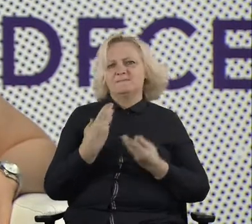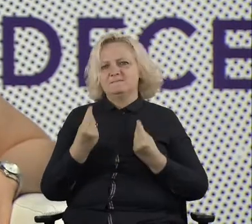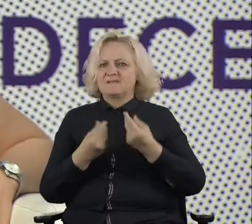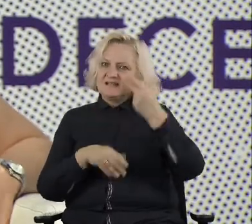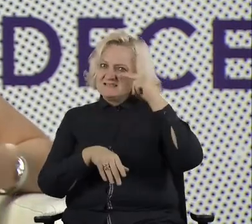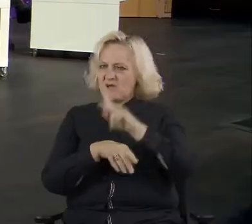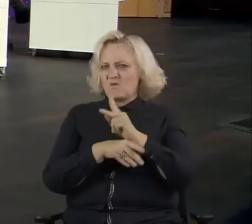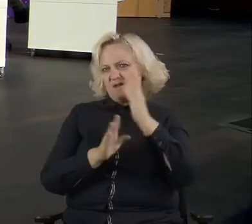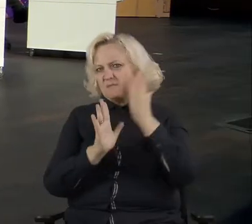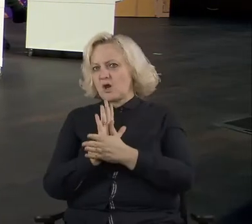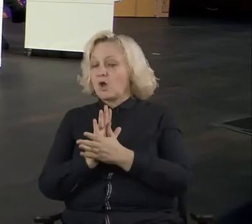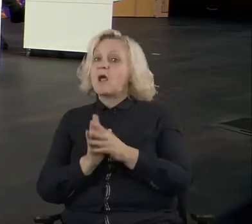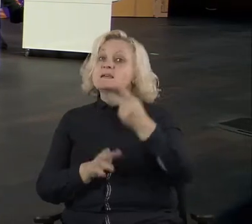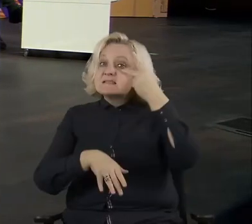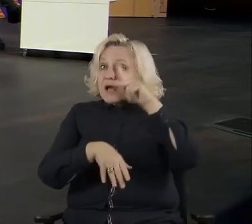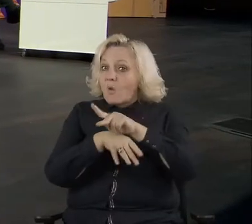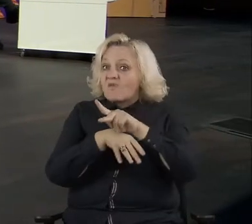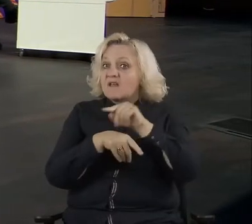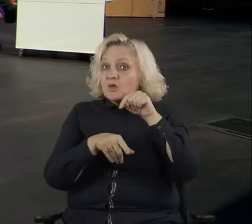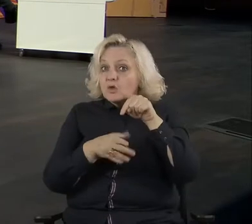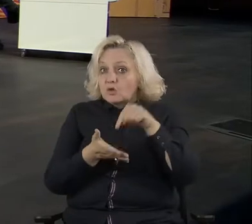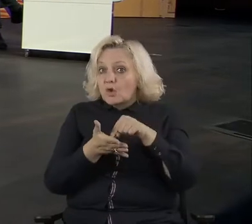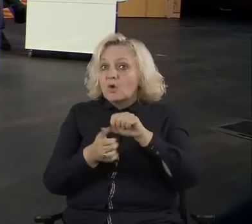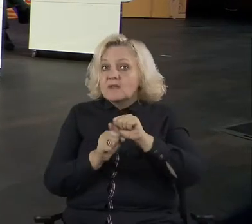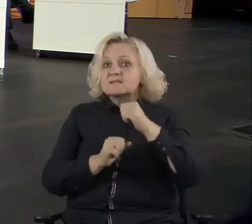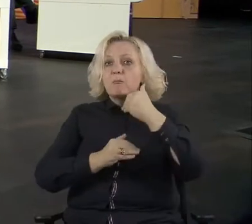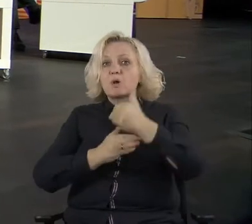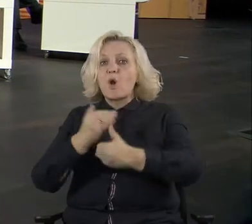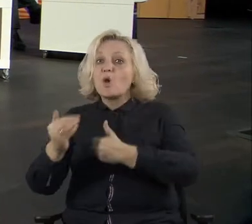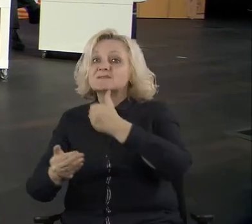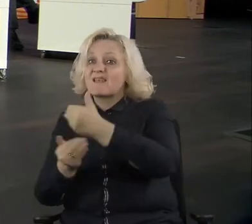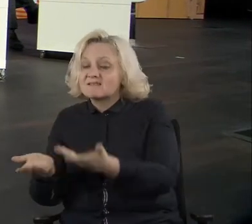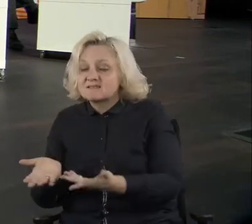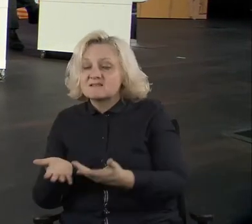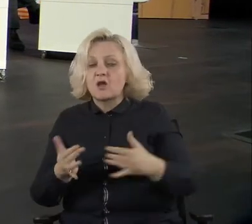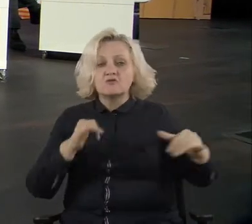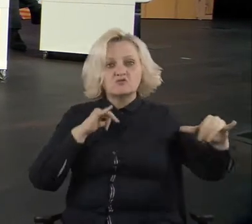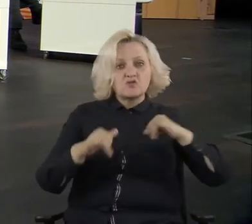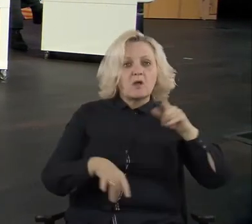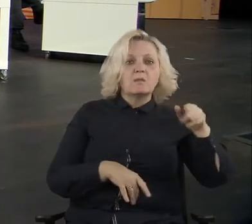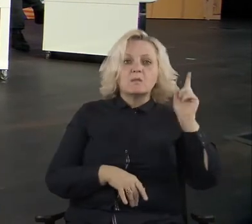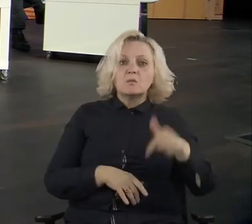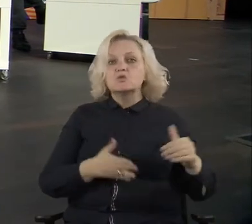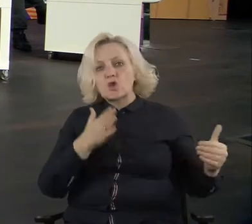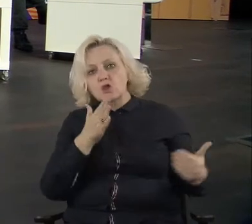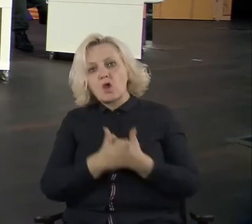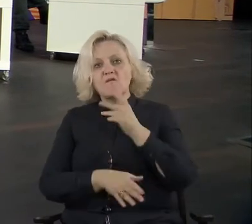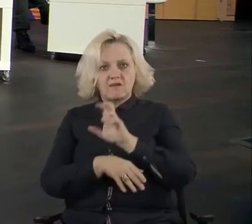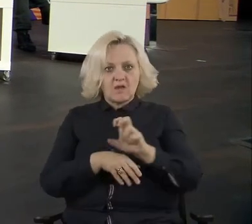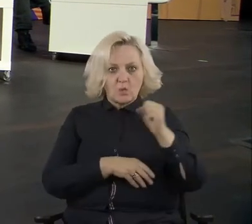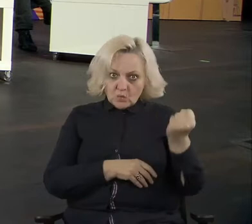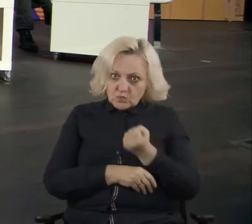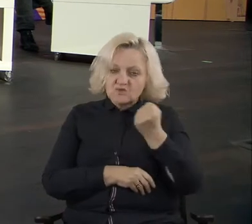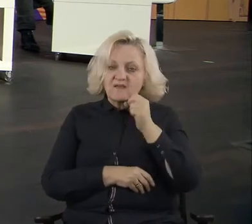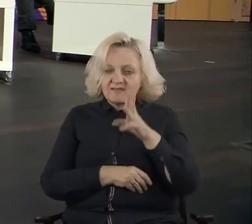the government needs to have readiness not only to deploy technology, to, uh, be ready to act upon when